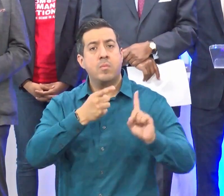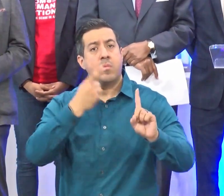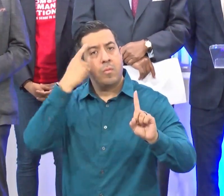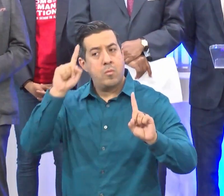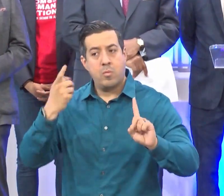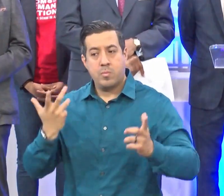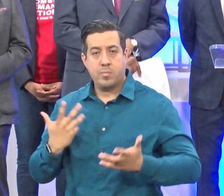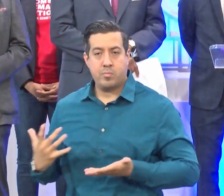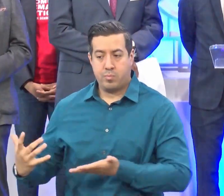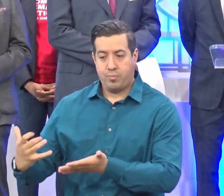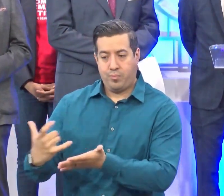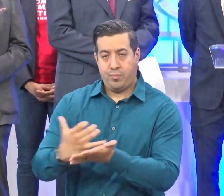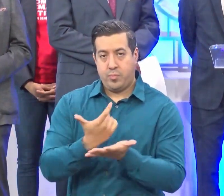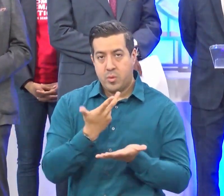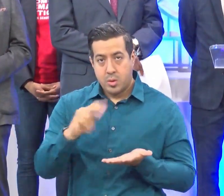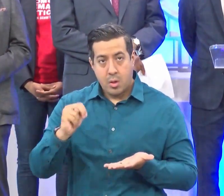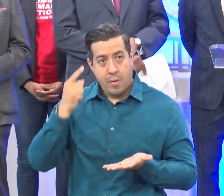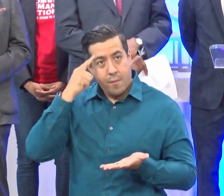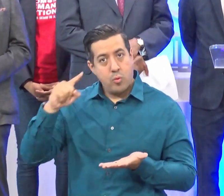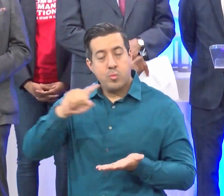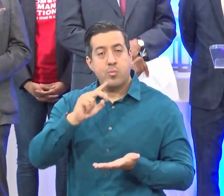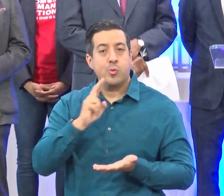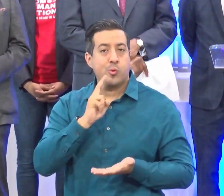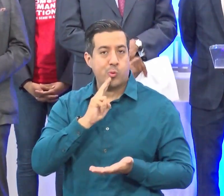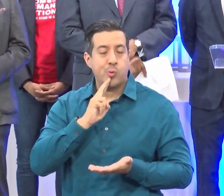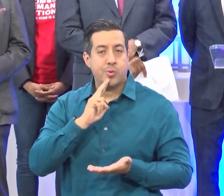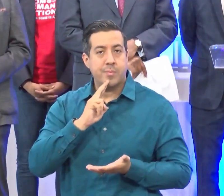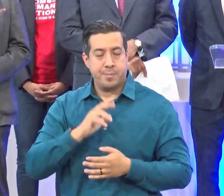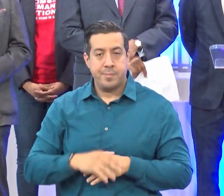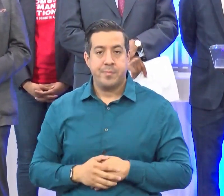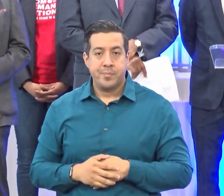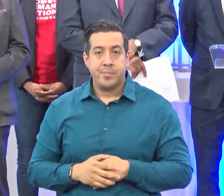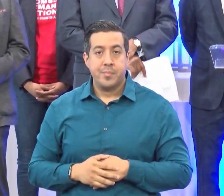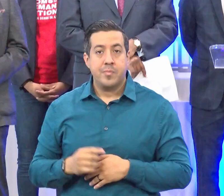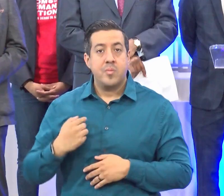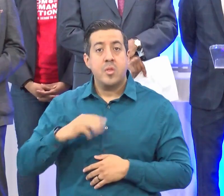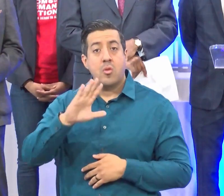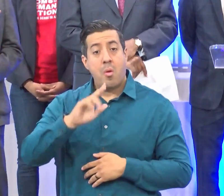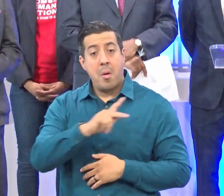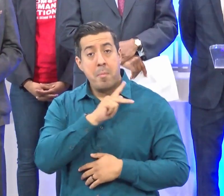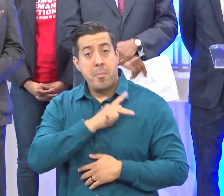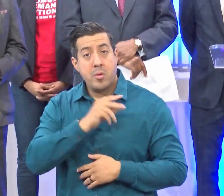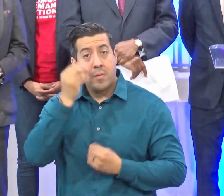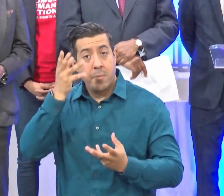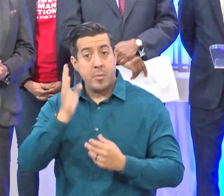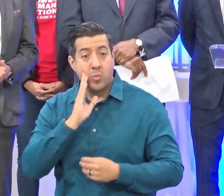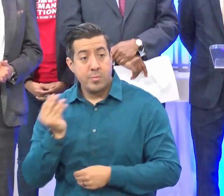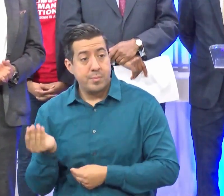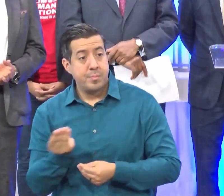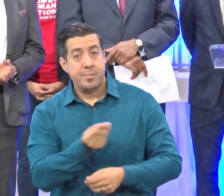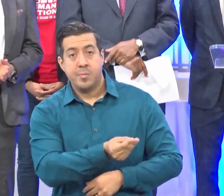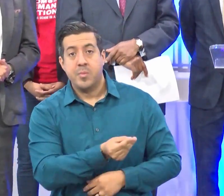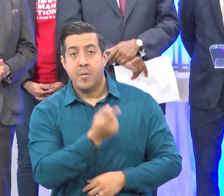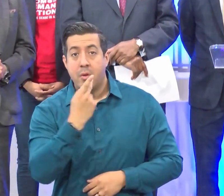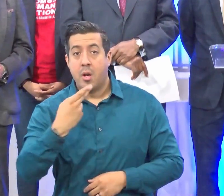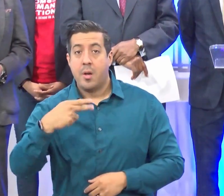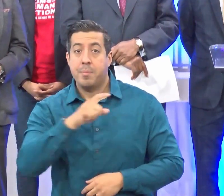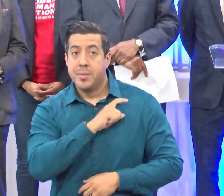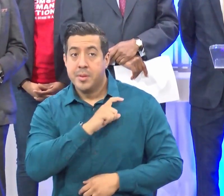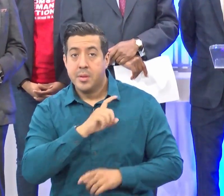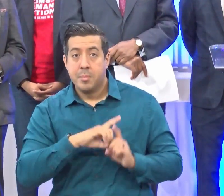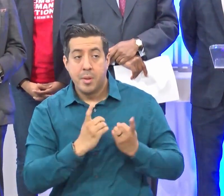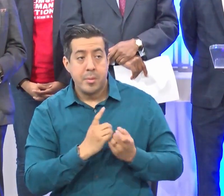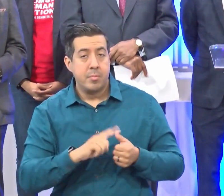as many firearms as possible from the greater Houston residents. No personal information will be transcribed by HPD officers,